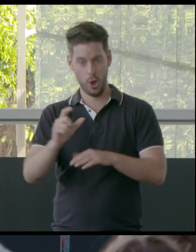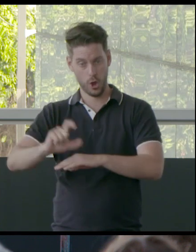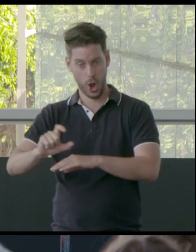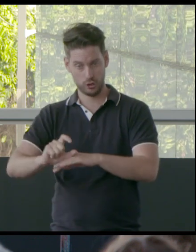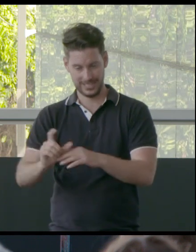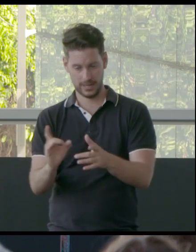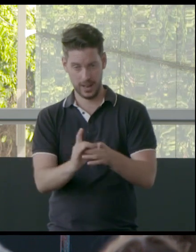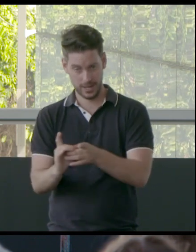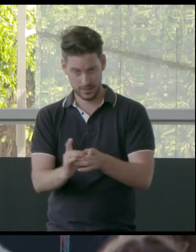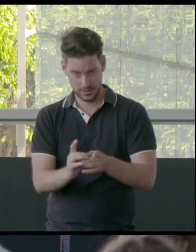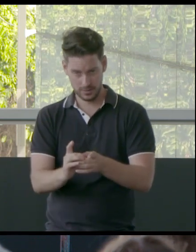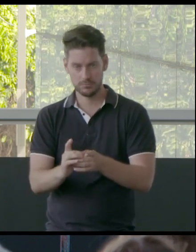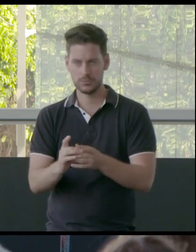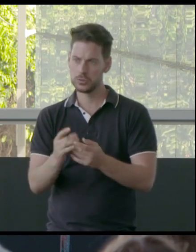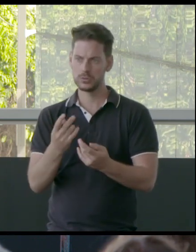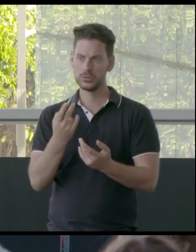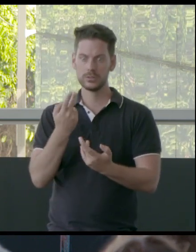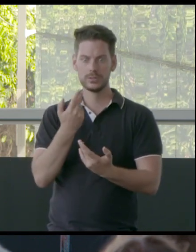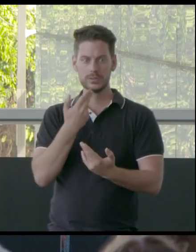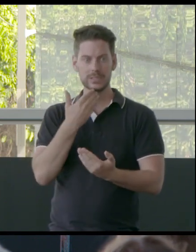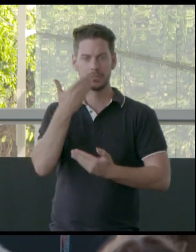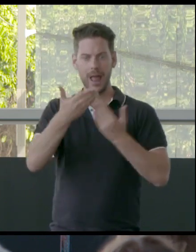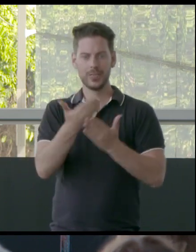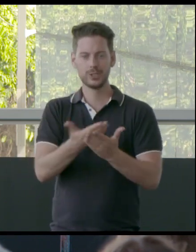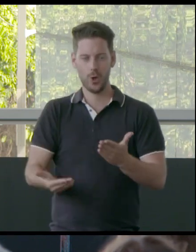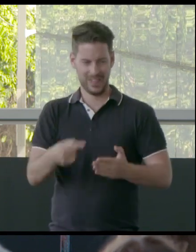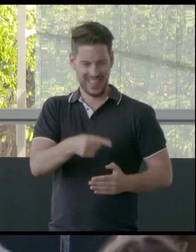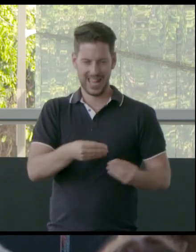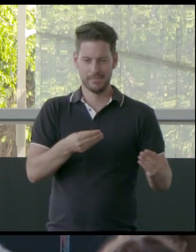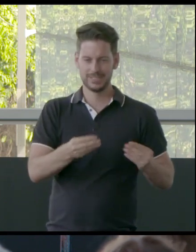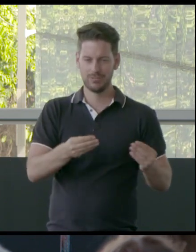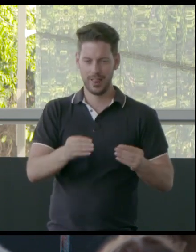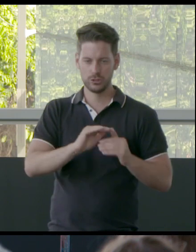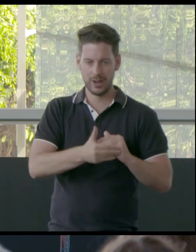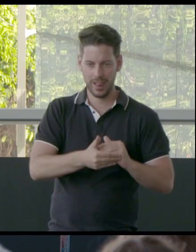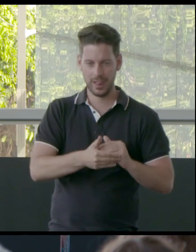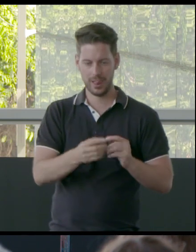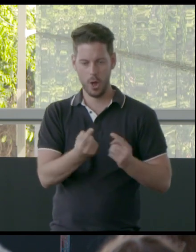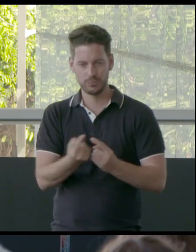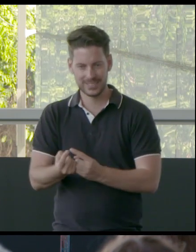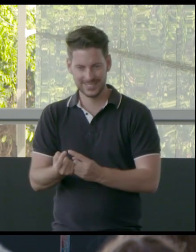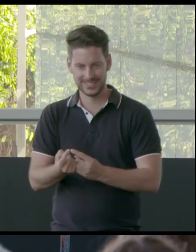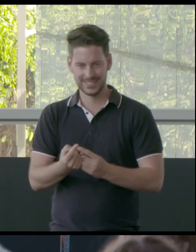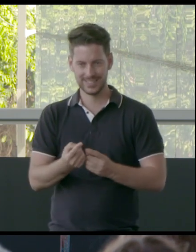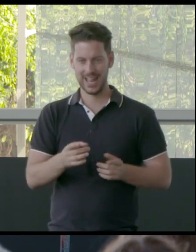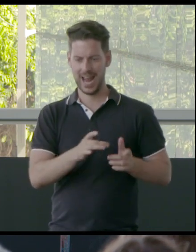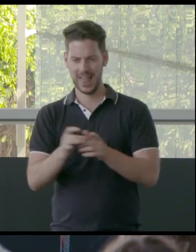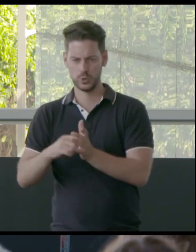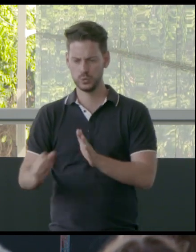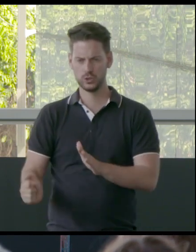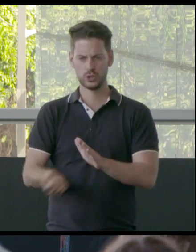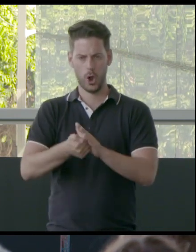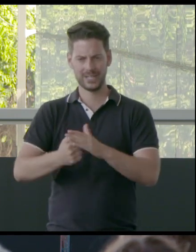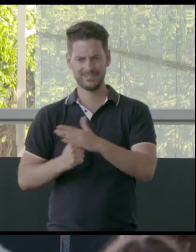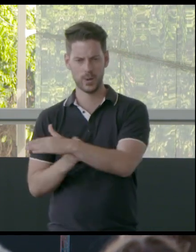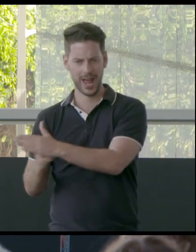to kind of, you know, tell that story of this material and object and connect it to a solid foundation.